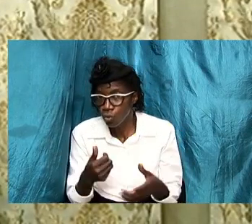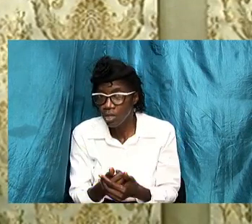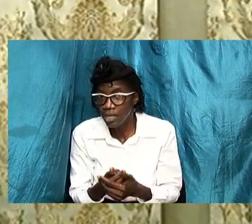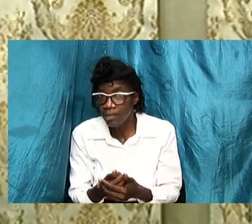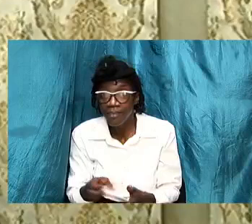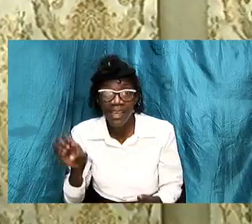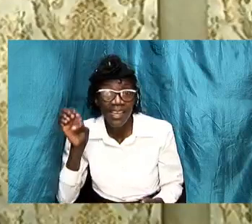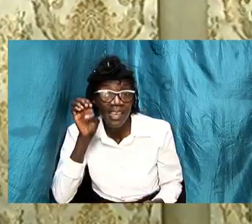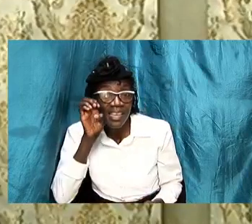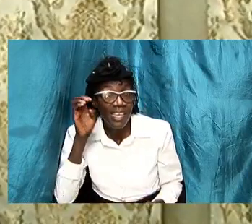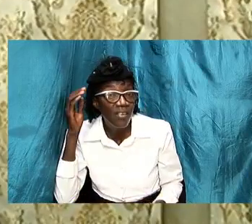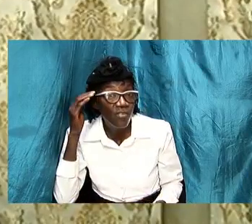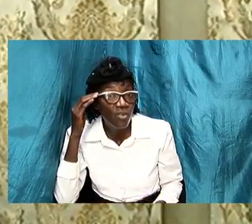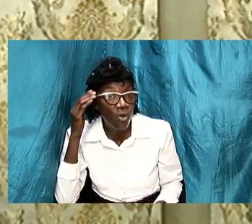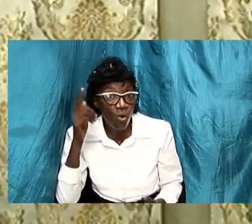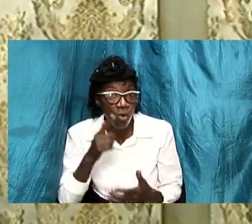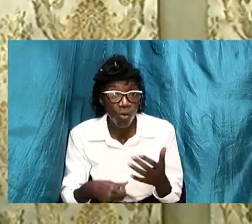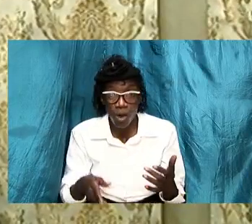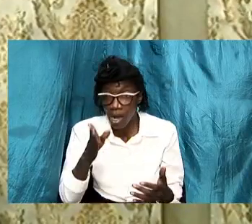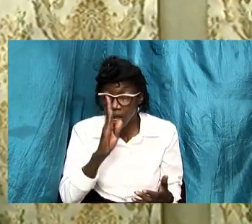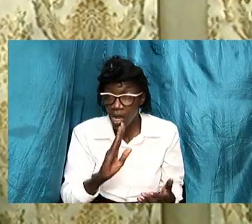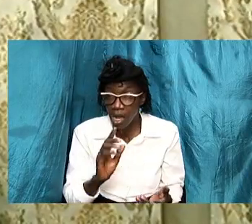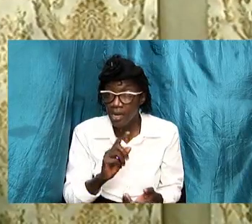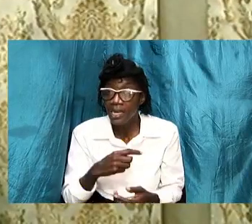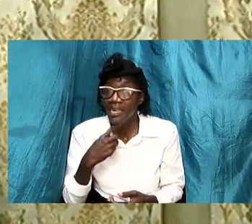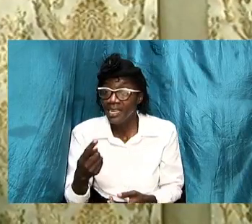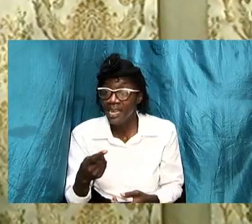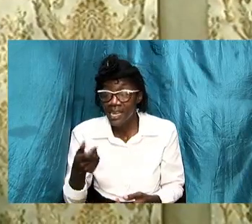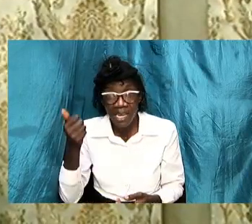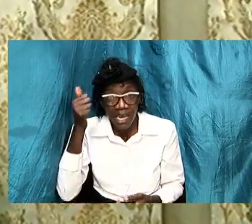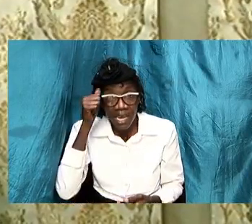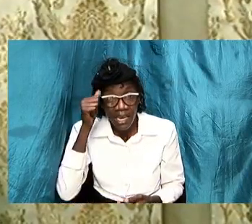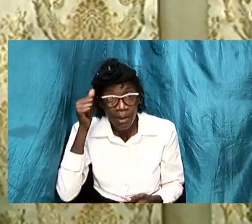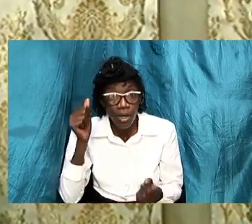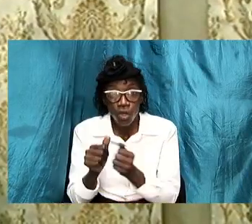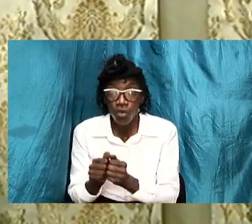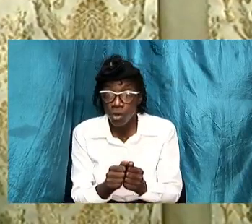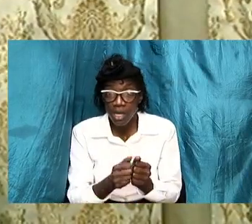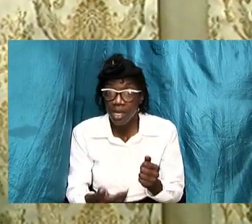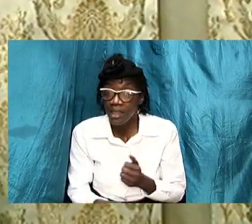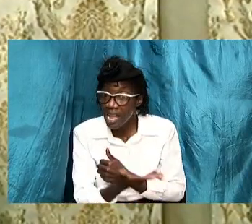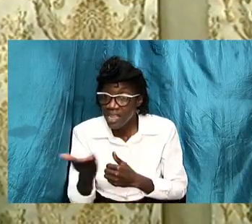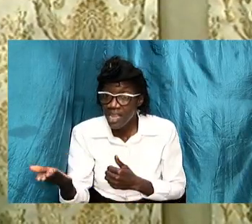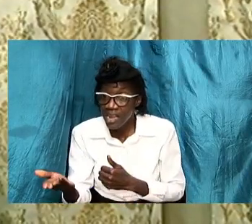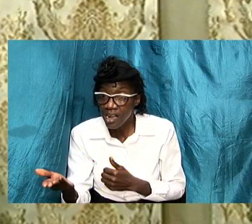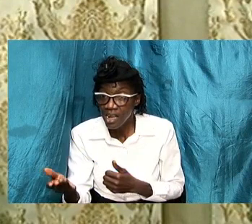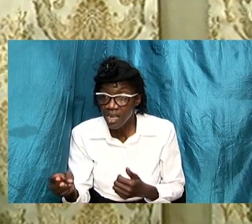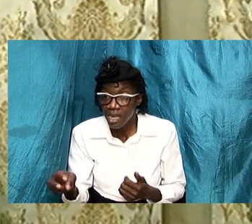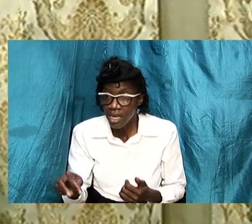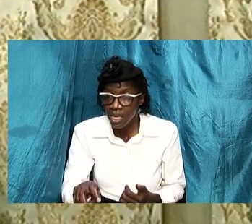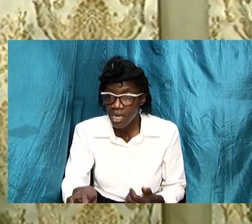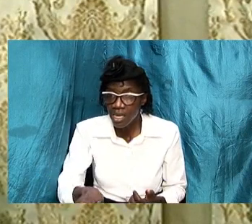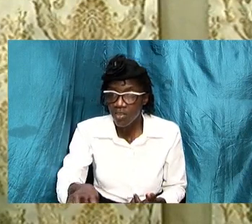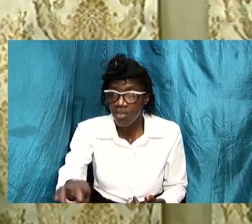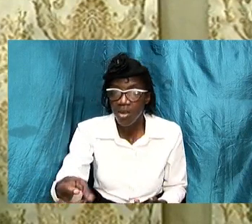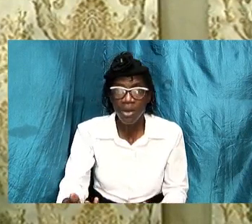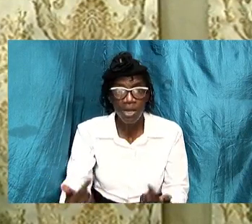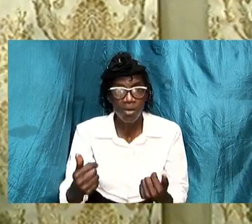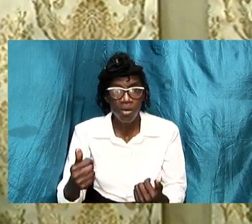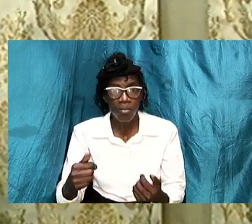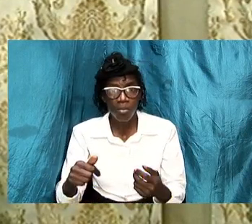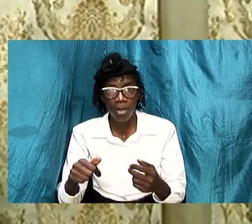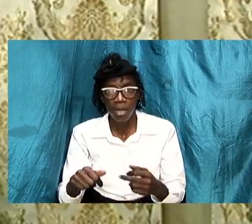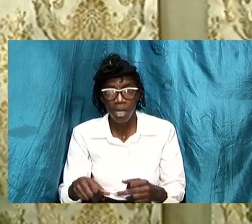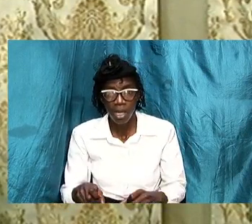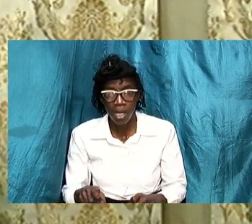knew what god told adam and together they were there and they were the serpent came and tempted eve it was